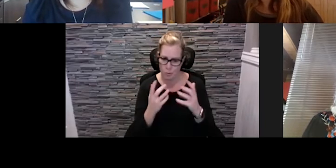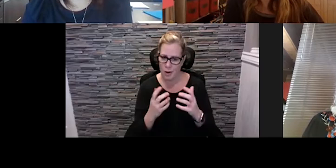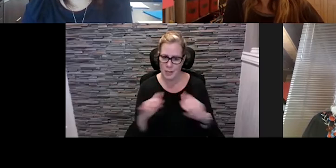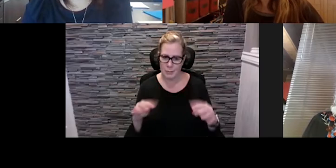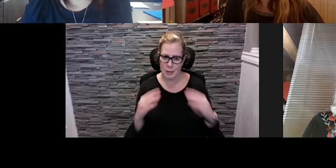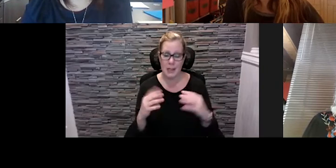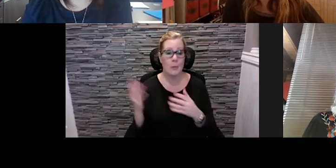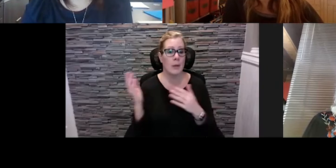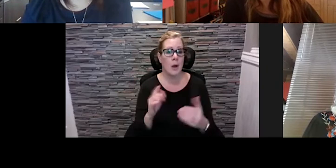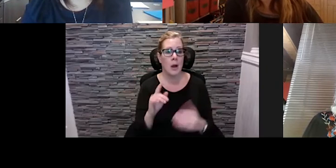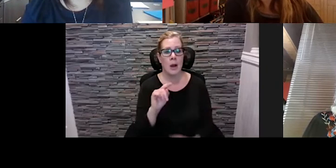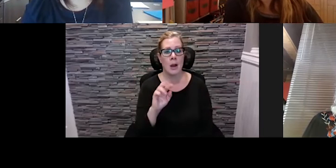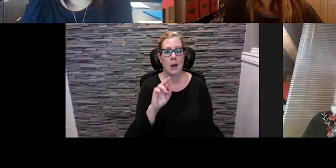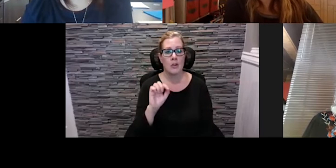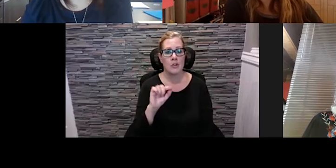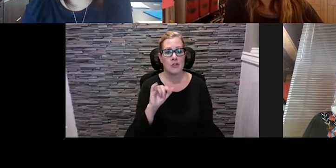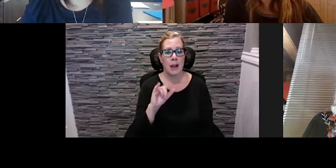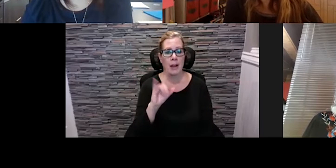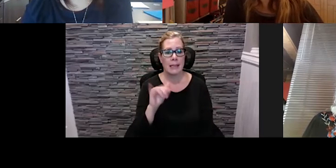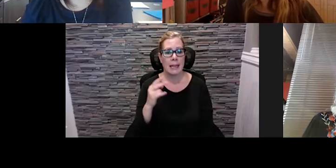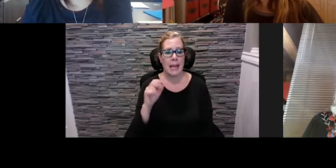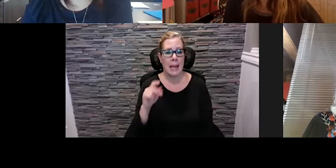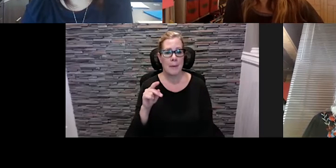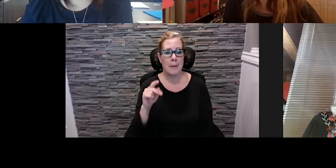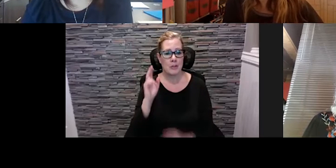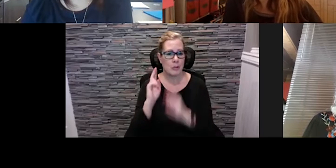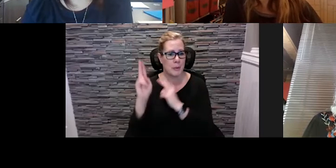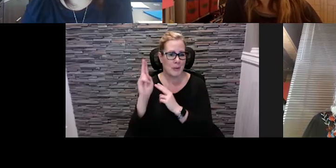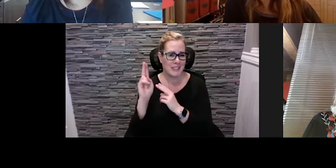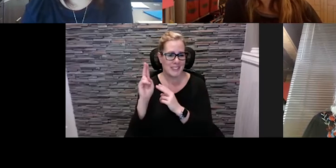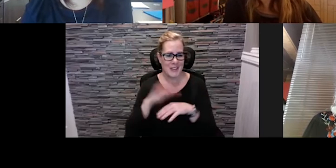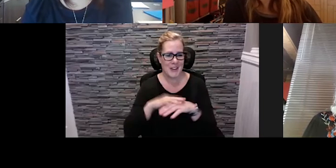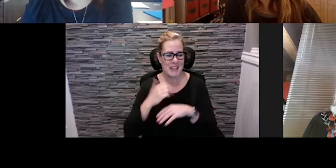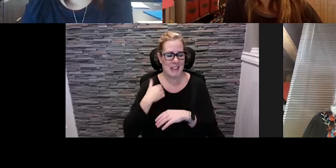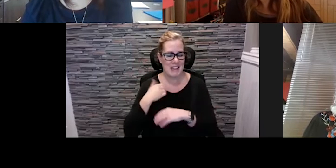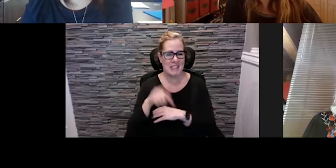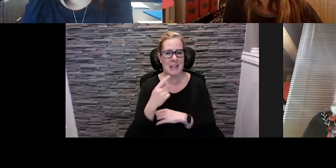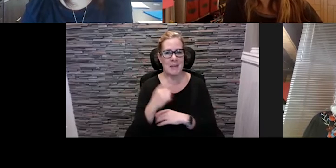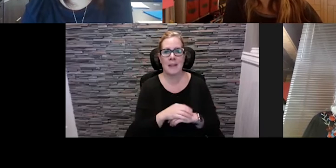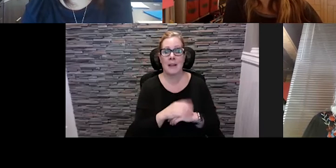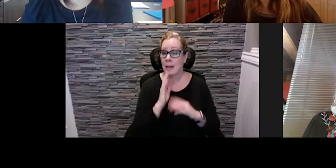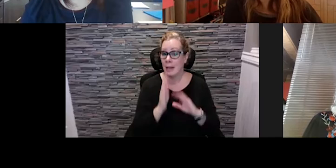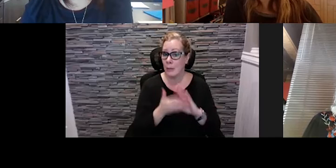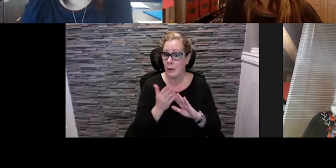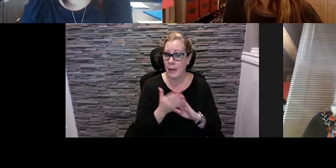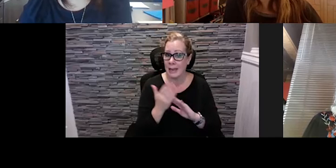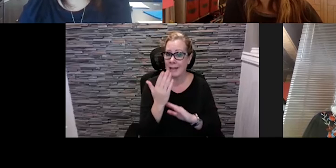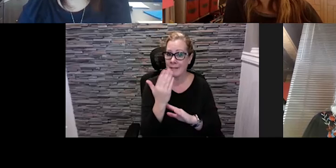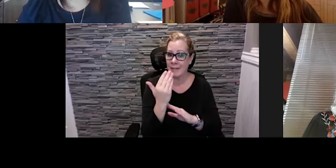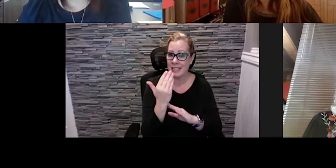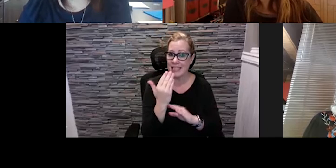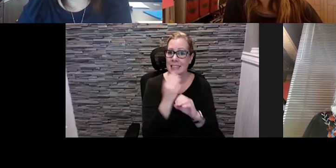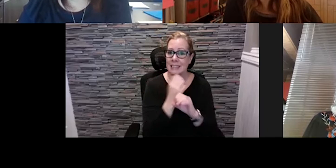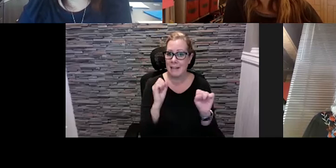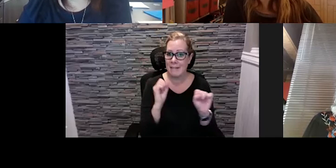tragically hip tribute um into play and on canada day um we ended up running 15 safe live concert